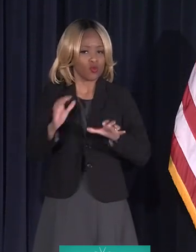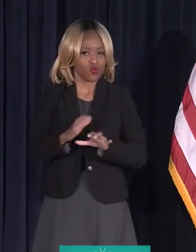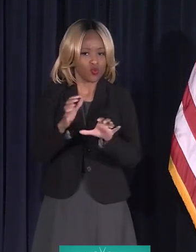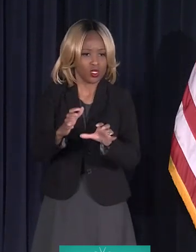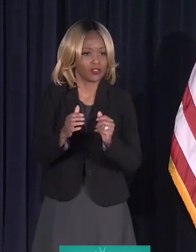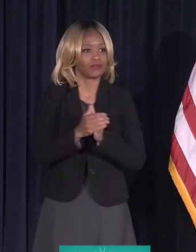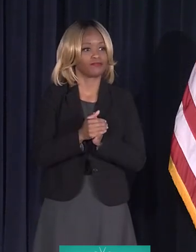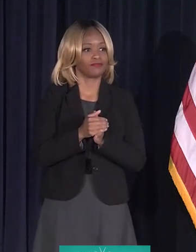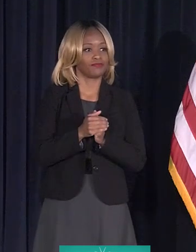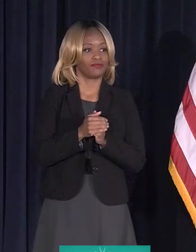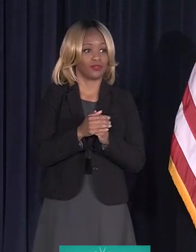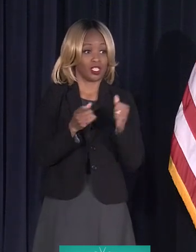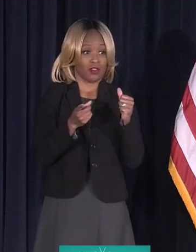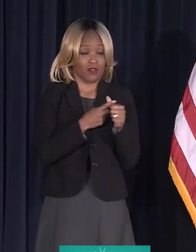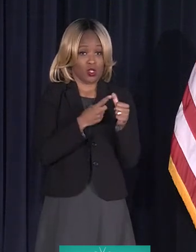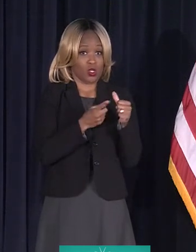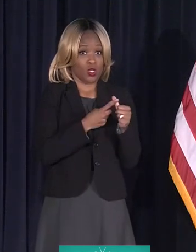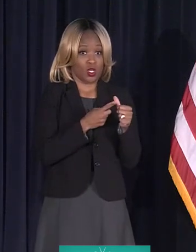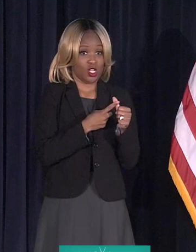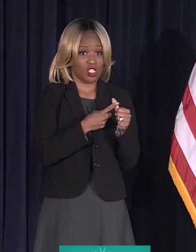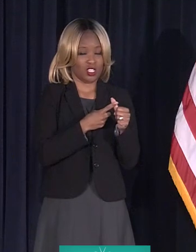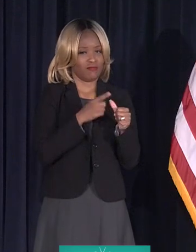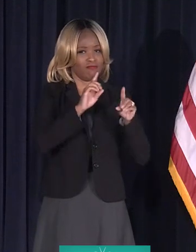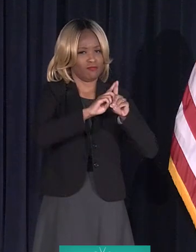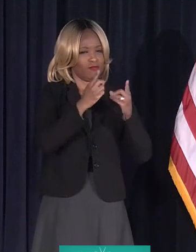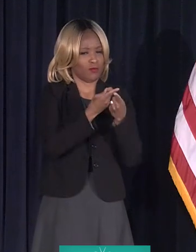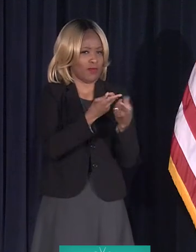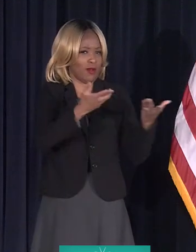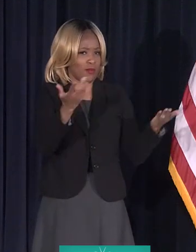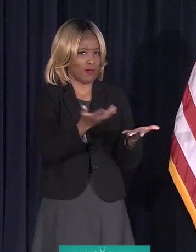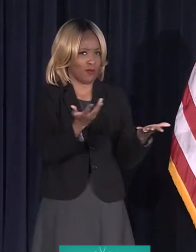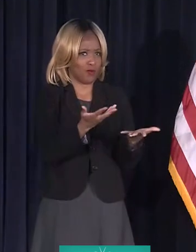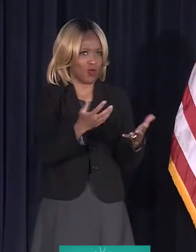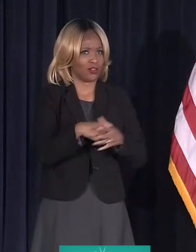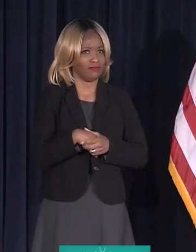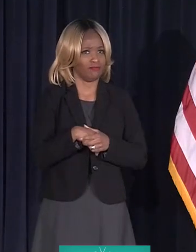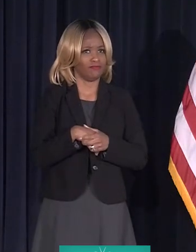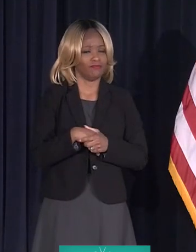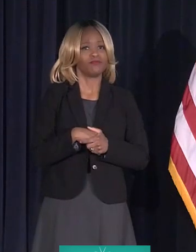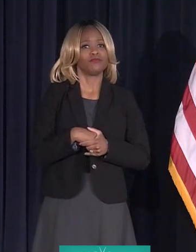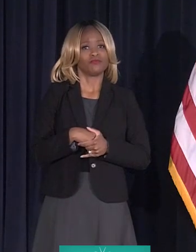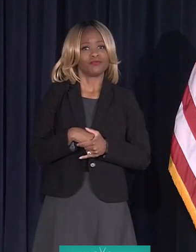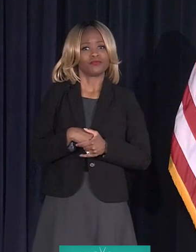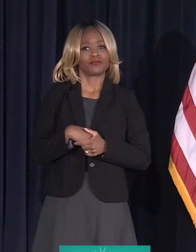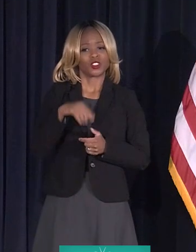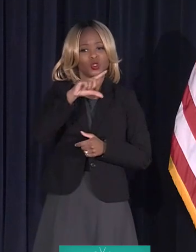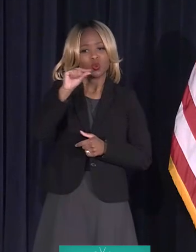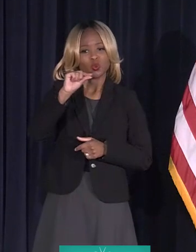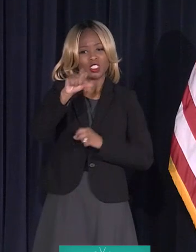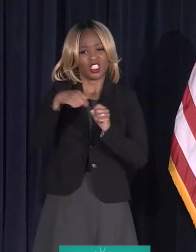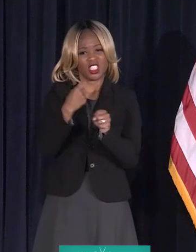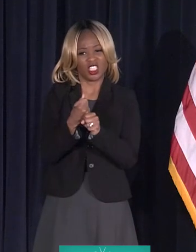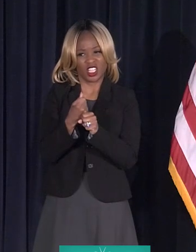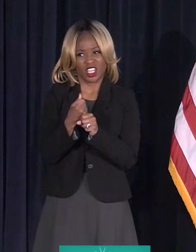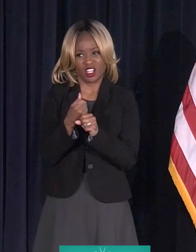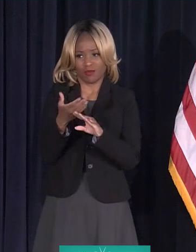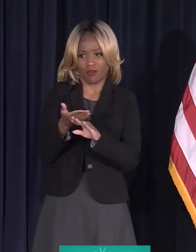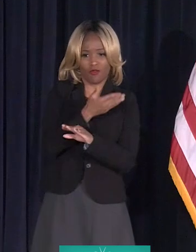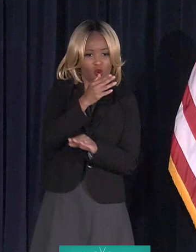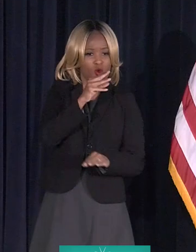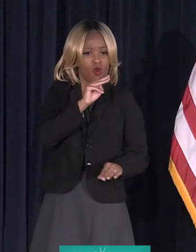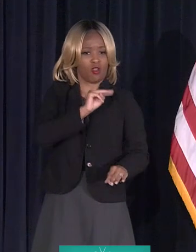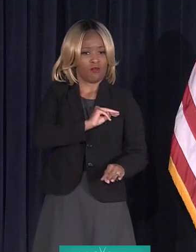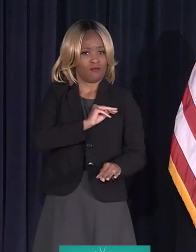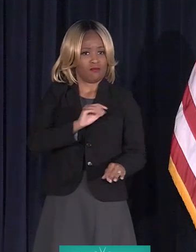Opportunity. But first, what is this department? Well, 20 years, almost to the date before Dr. King made